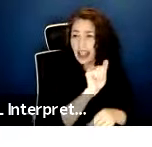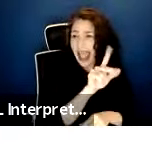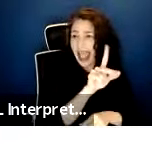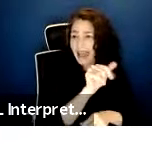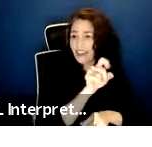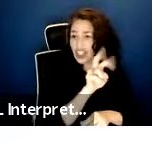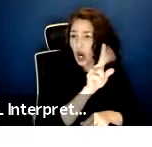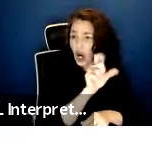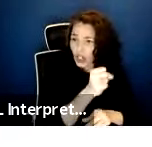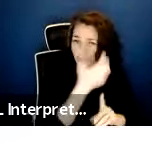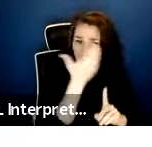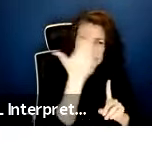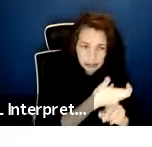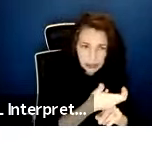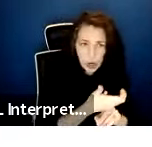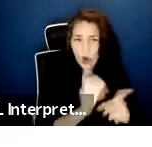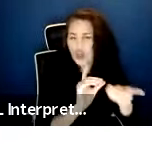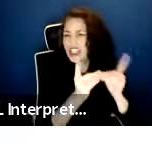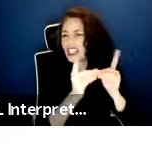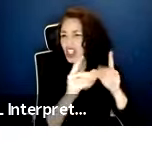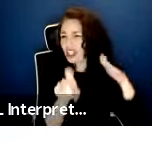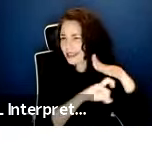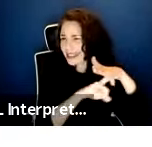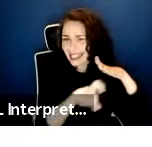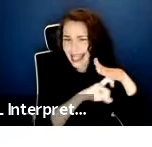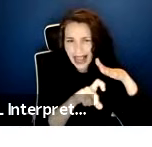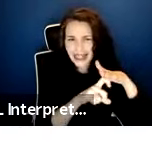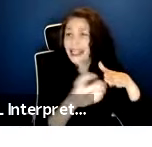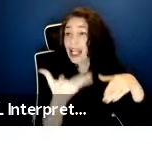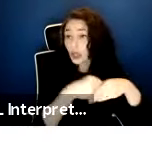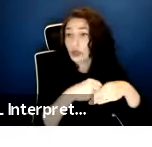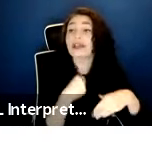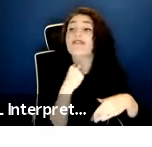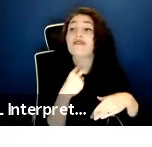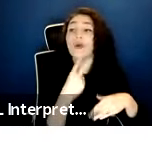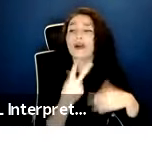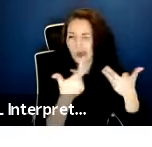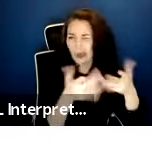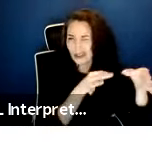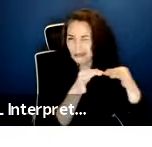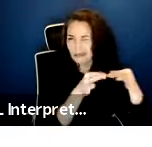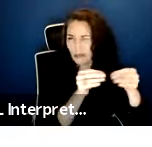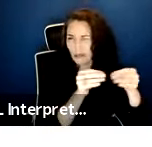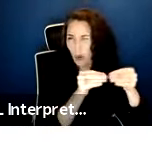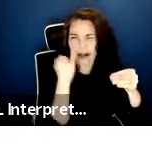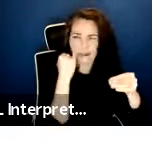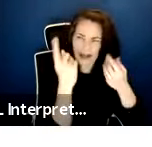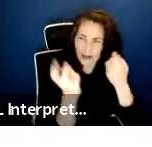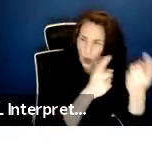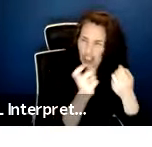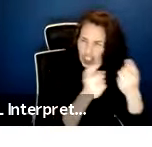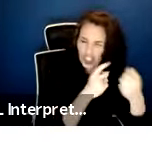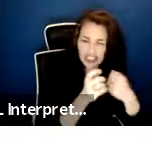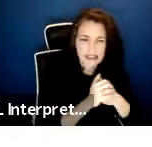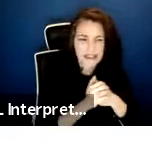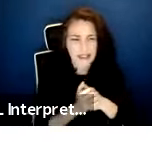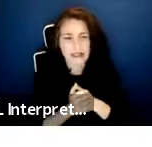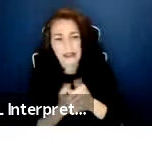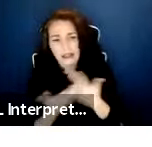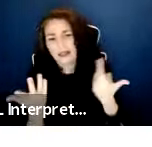further questions about that, we'd be more than happy to speak to you. So, the producer, obviously, you know, in the times of COVID,